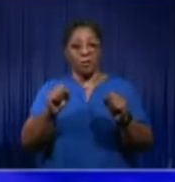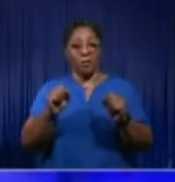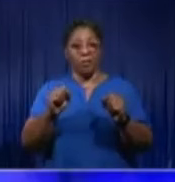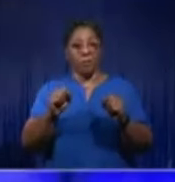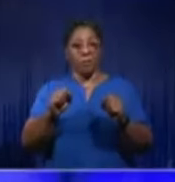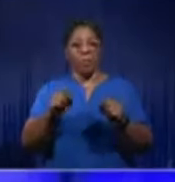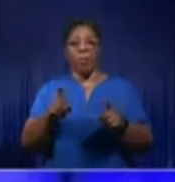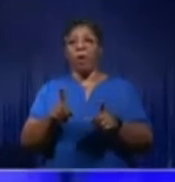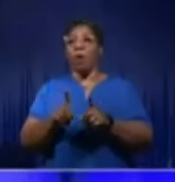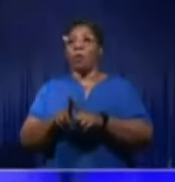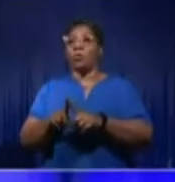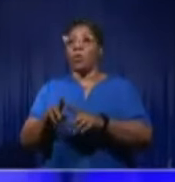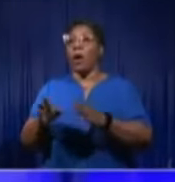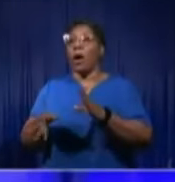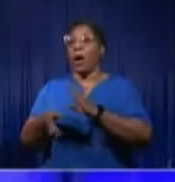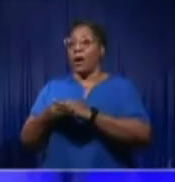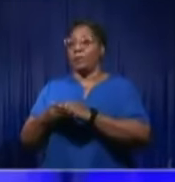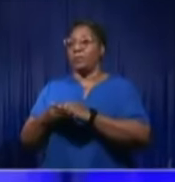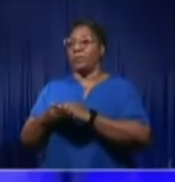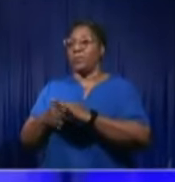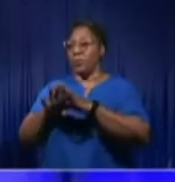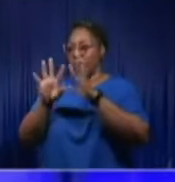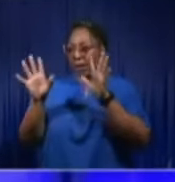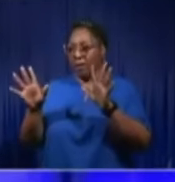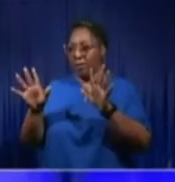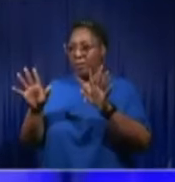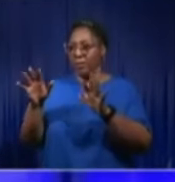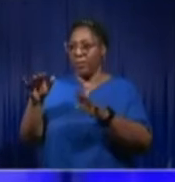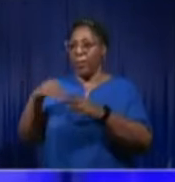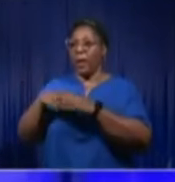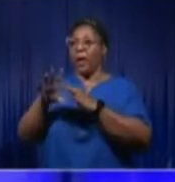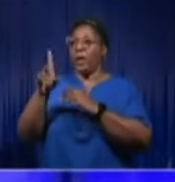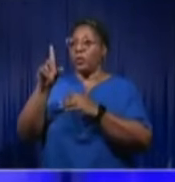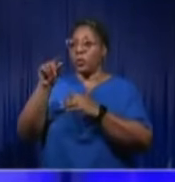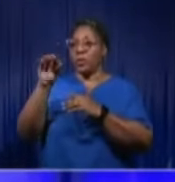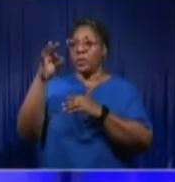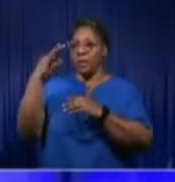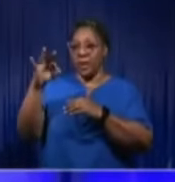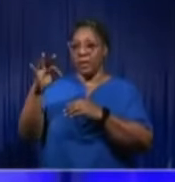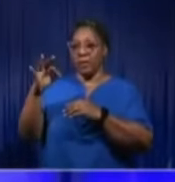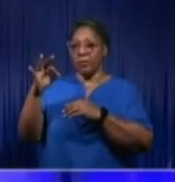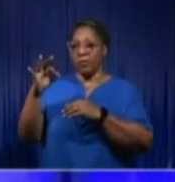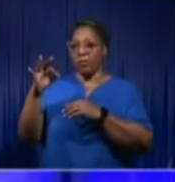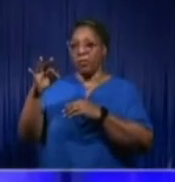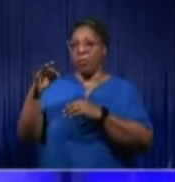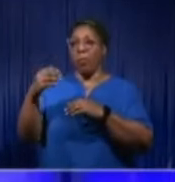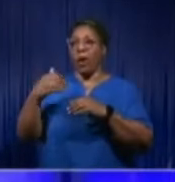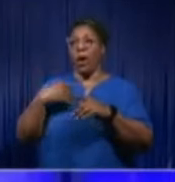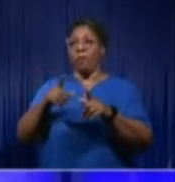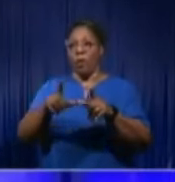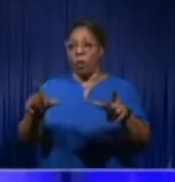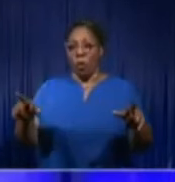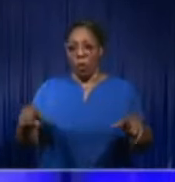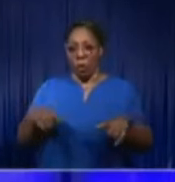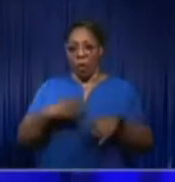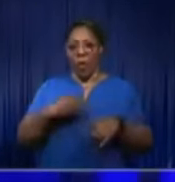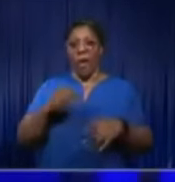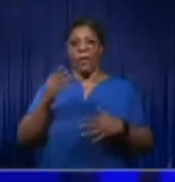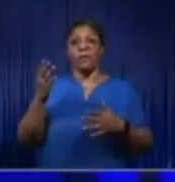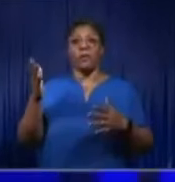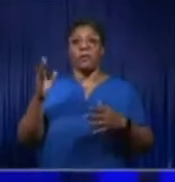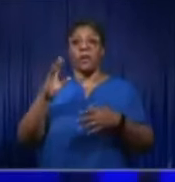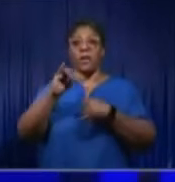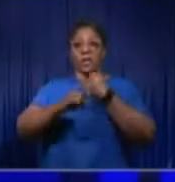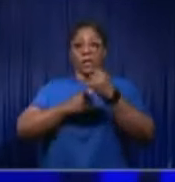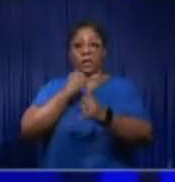to add to that, just let it be clear that in 2019, there were local and international partners who came